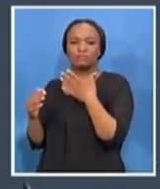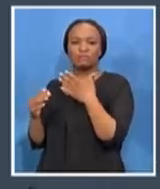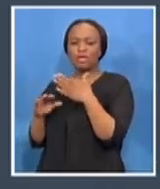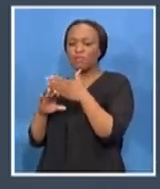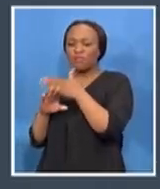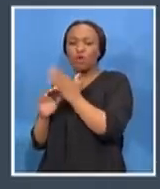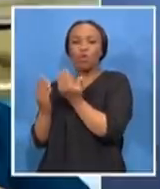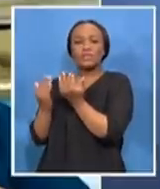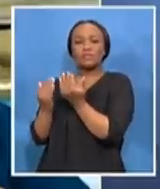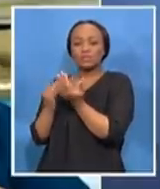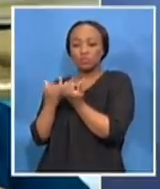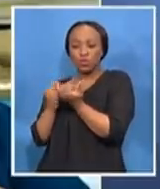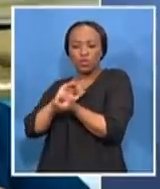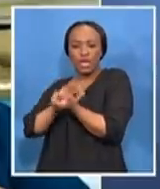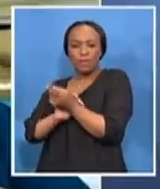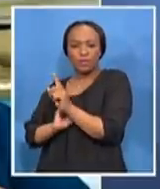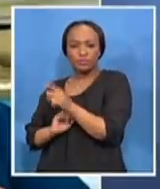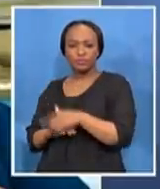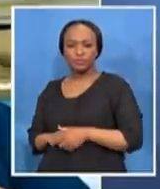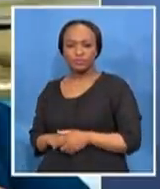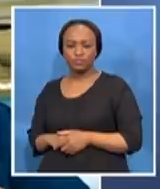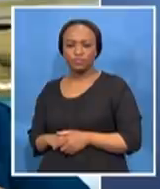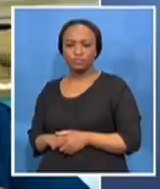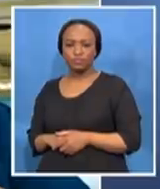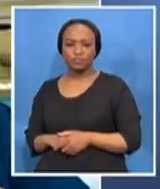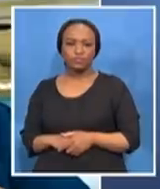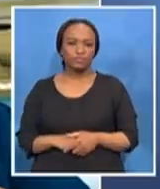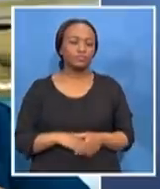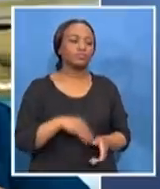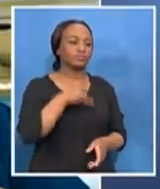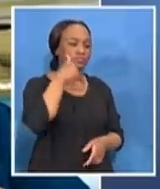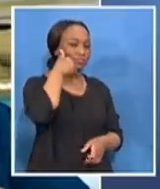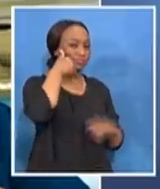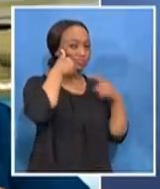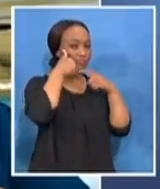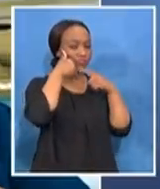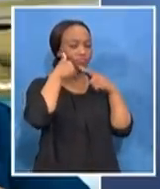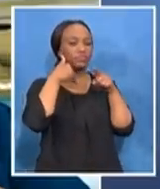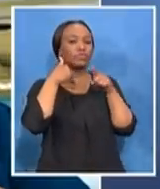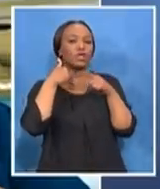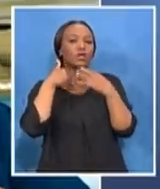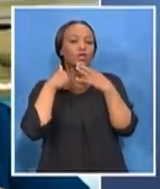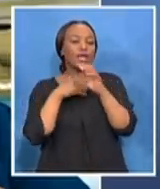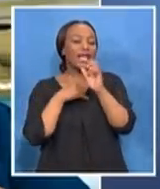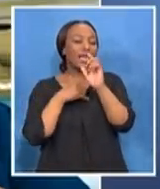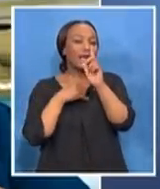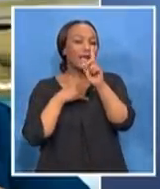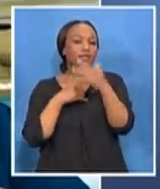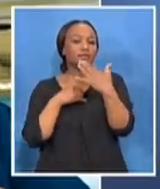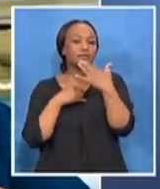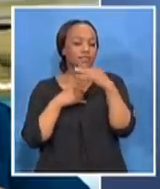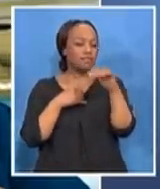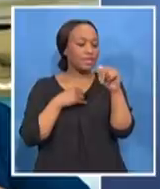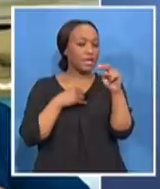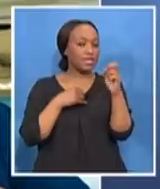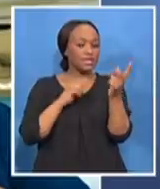The ANC delegation is expected to meet with the ZANU-PF officials where they will be discussing the current